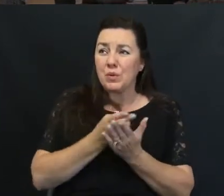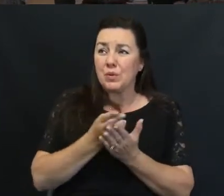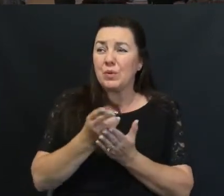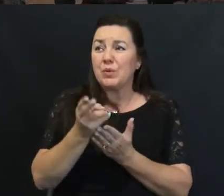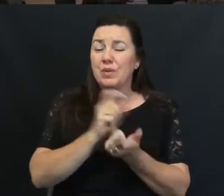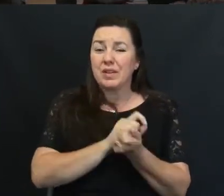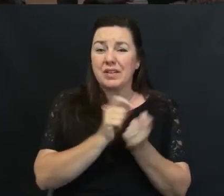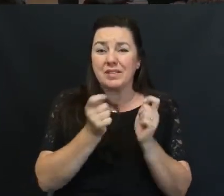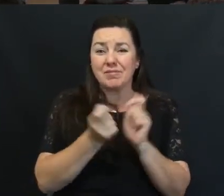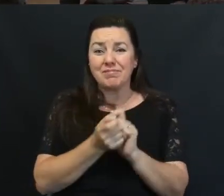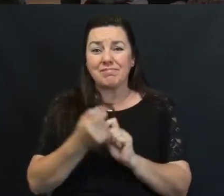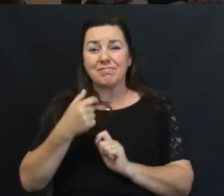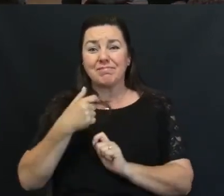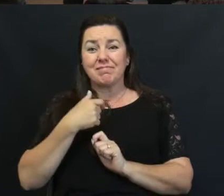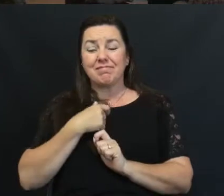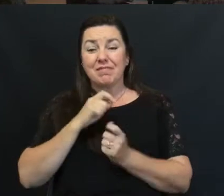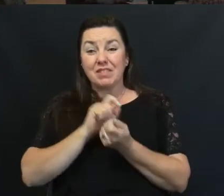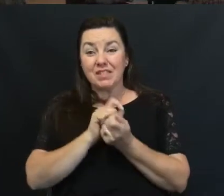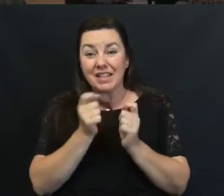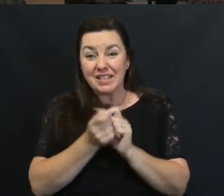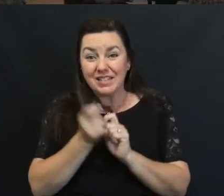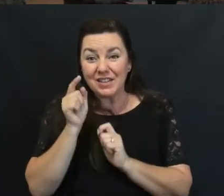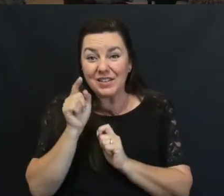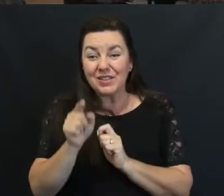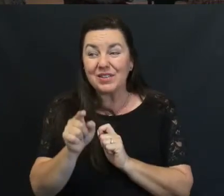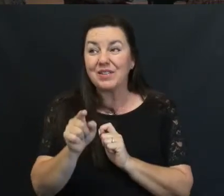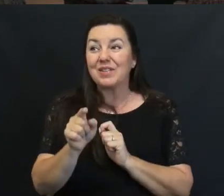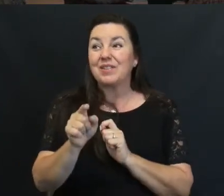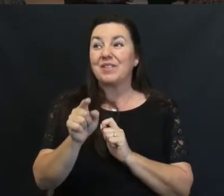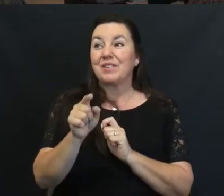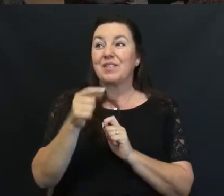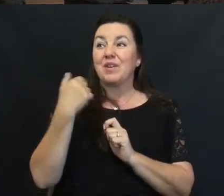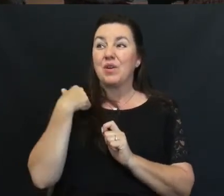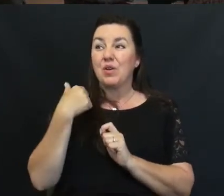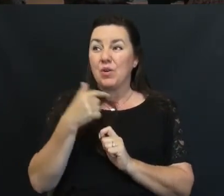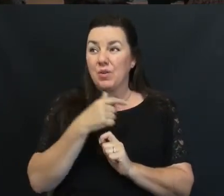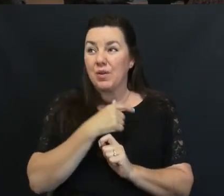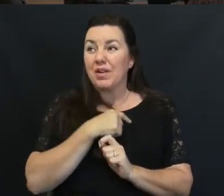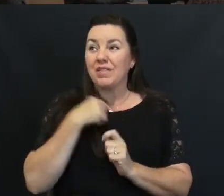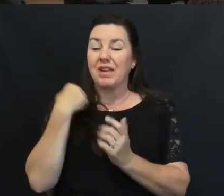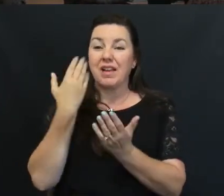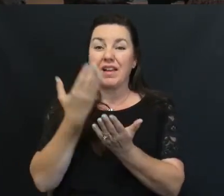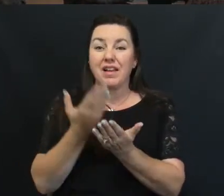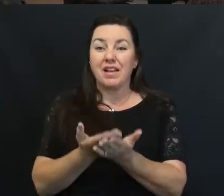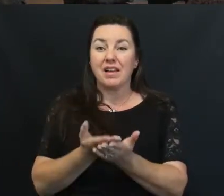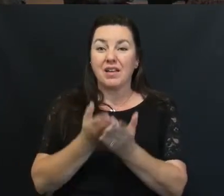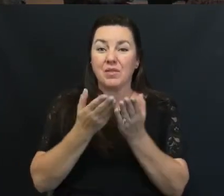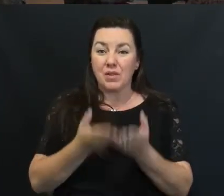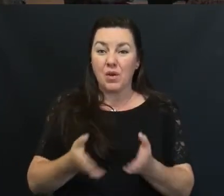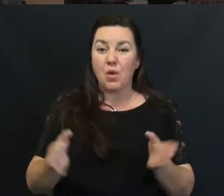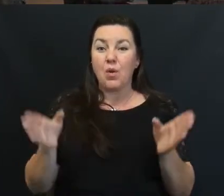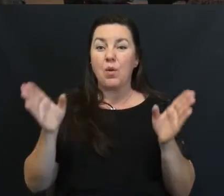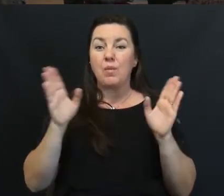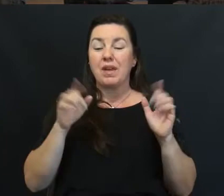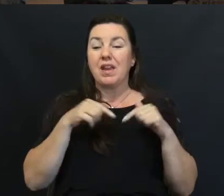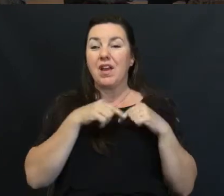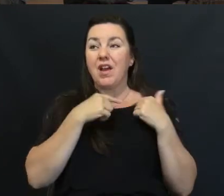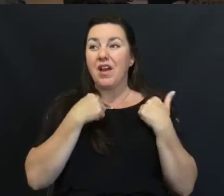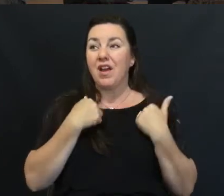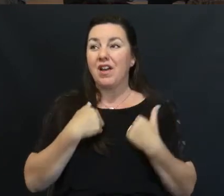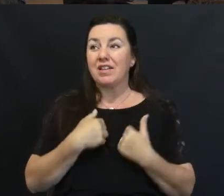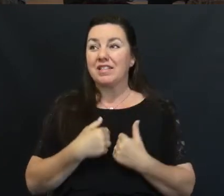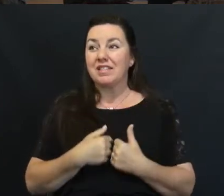changing me and changing you. We have come with open